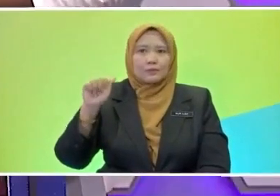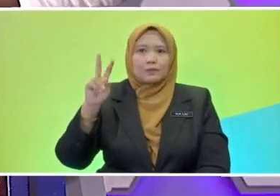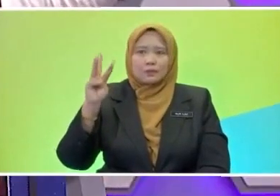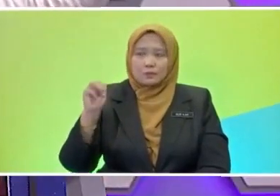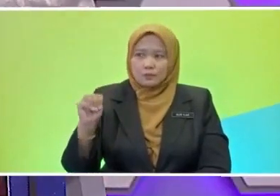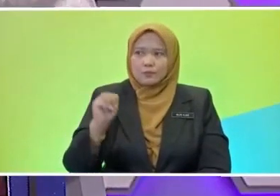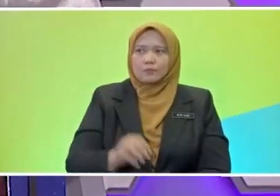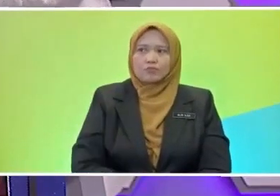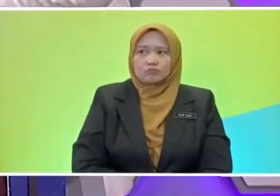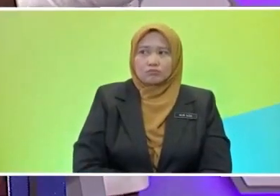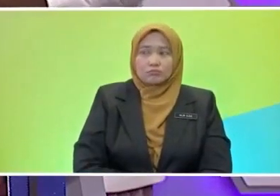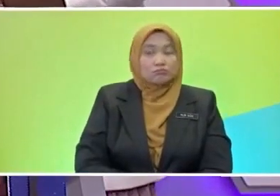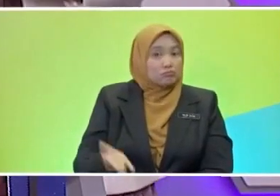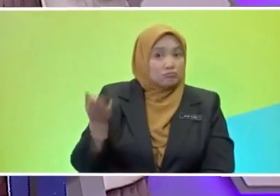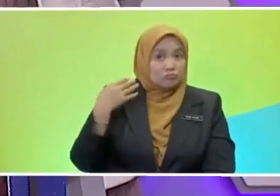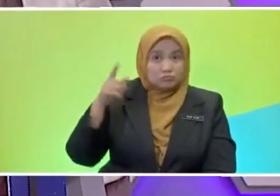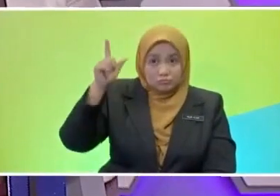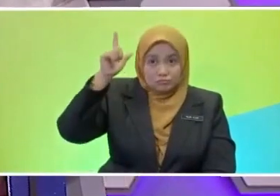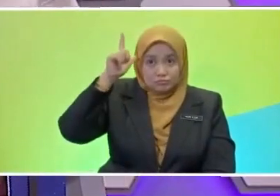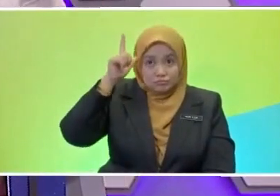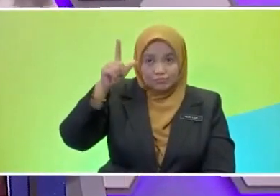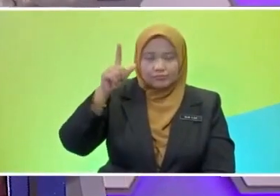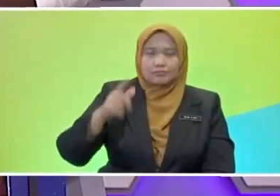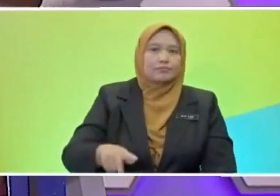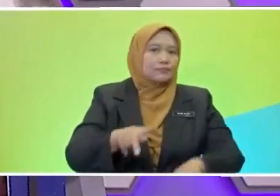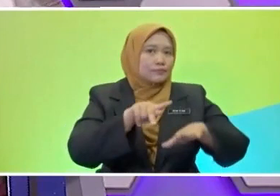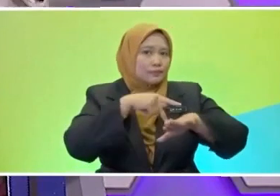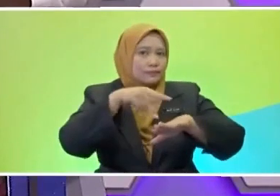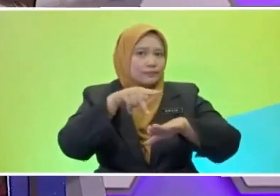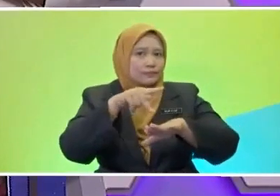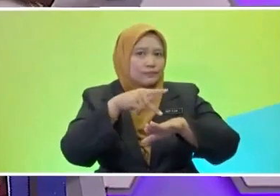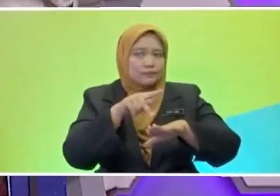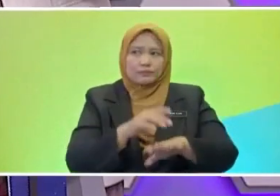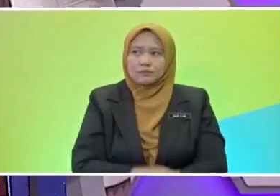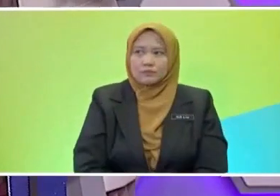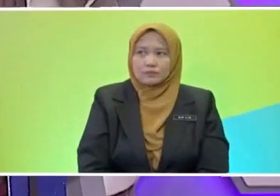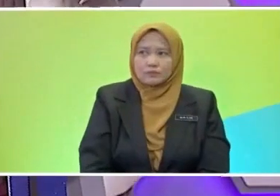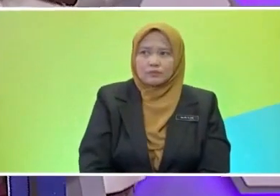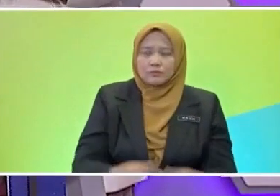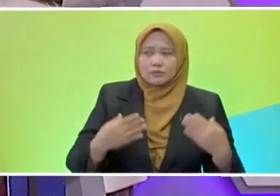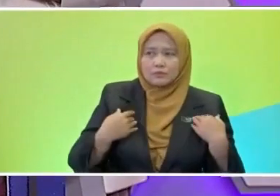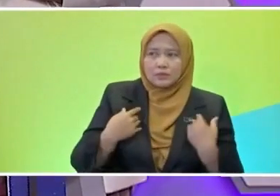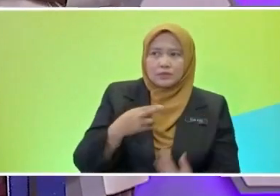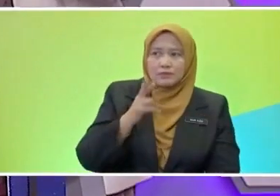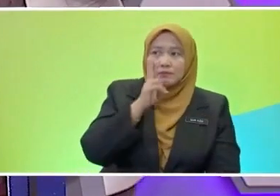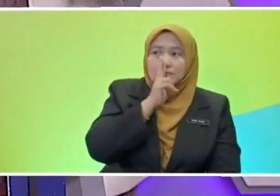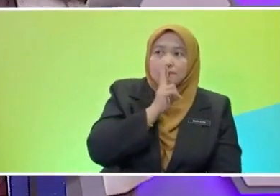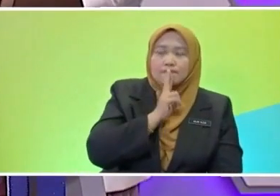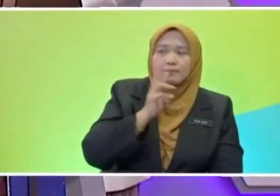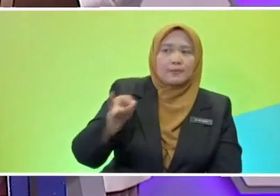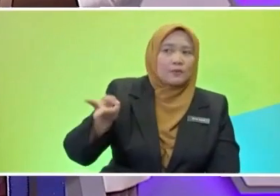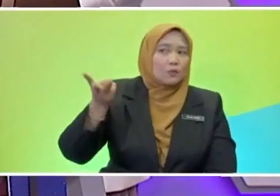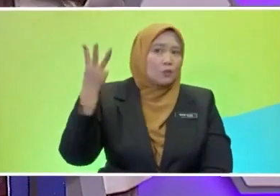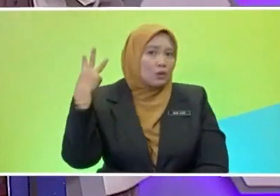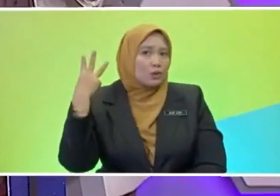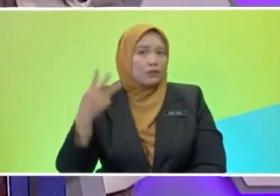recited this poem, Chris? Yeah. Okay. Let's look at the words in red there. Was. Was. Went.